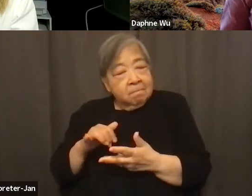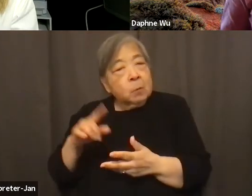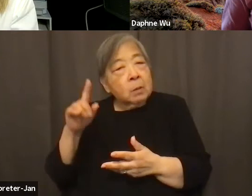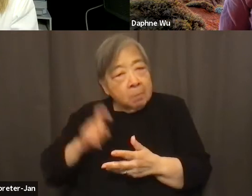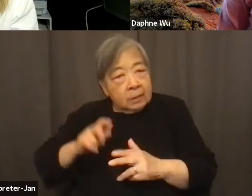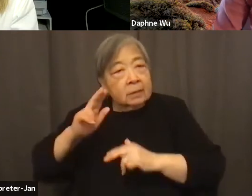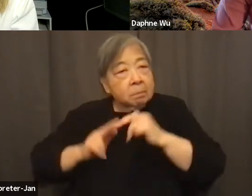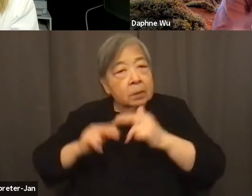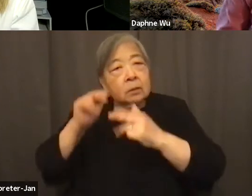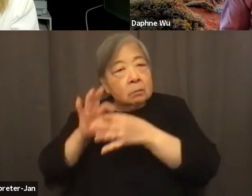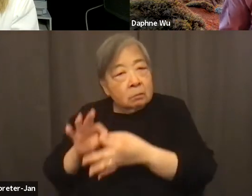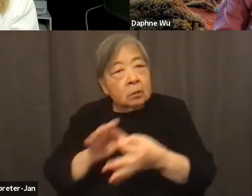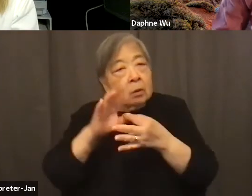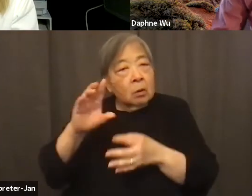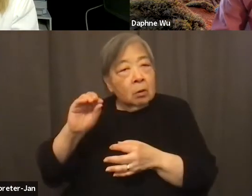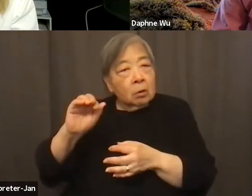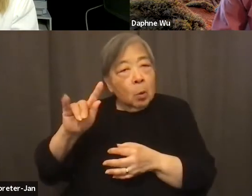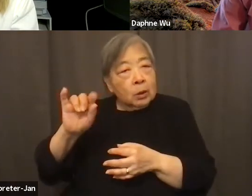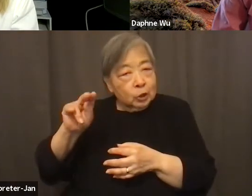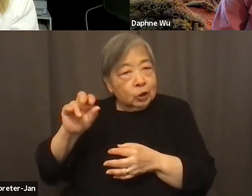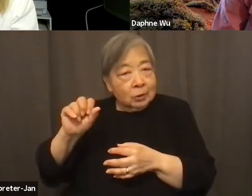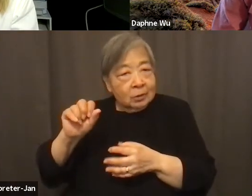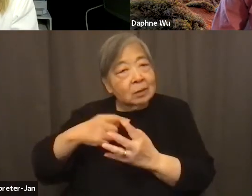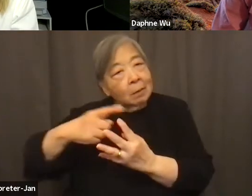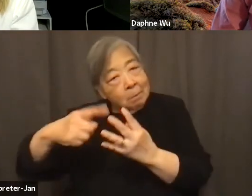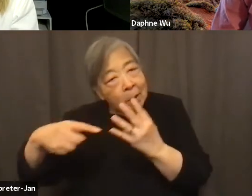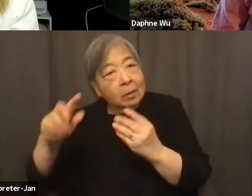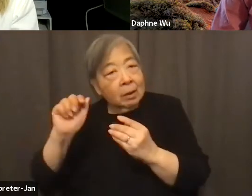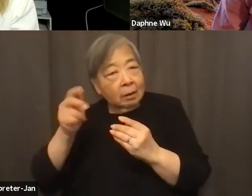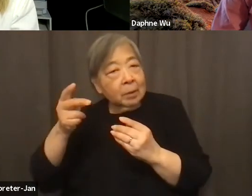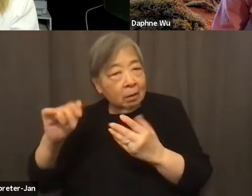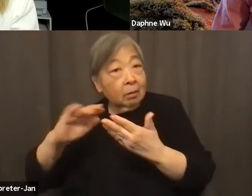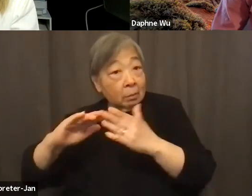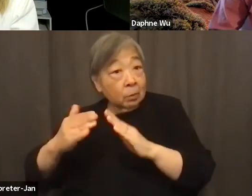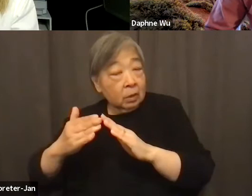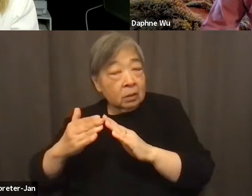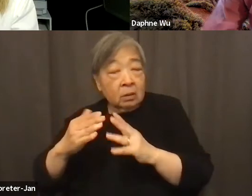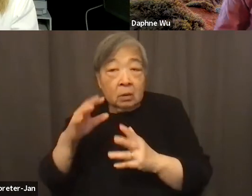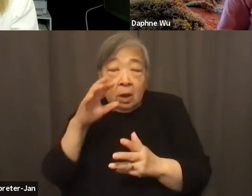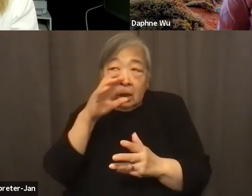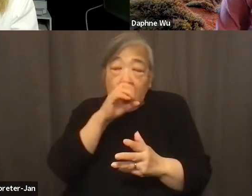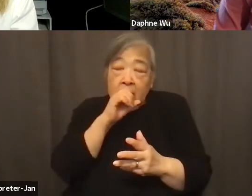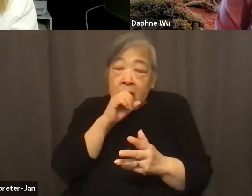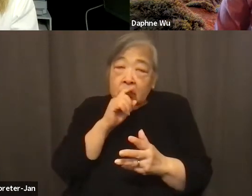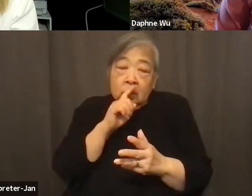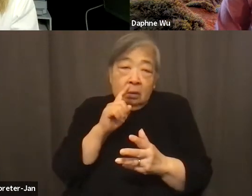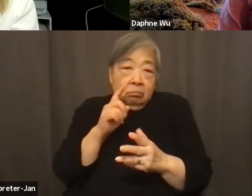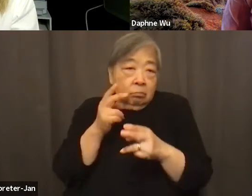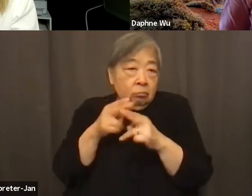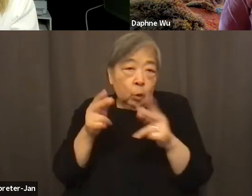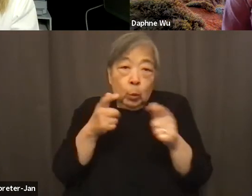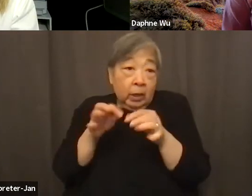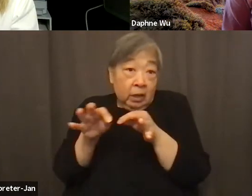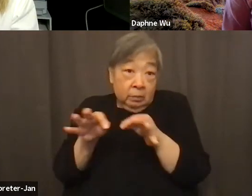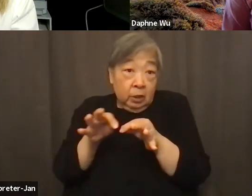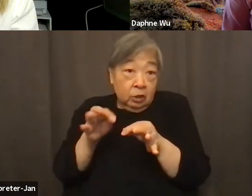coalitions across AAPI communities. And so, yeah, I guess a quick kind of explanation